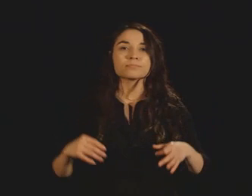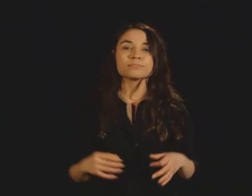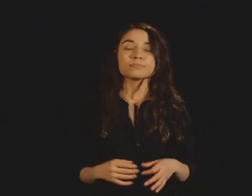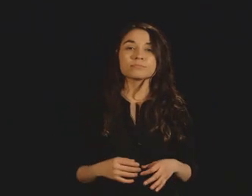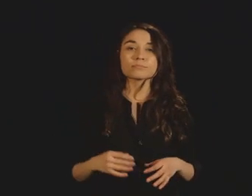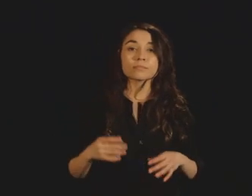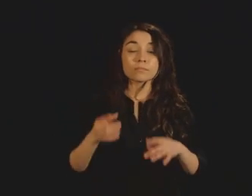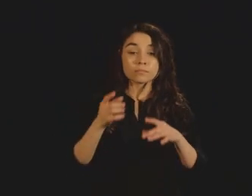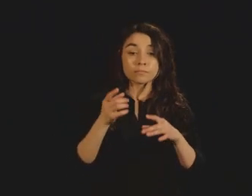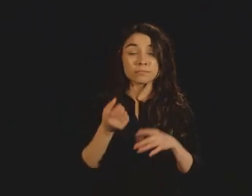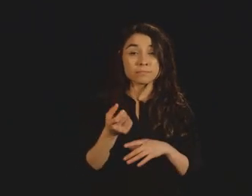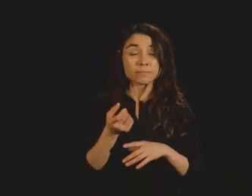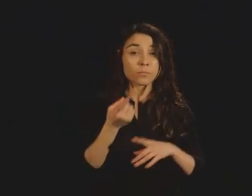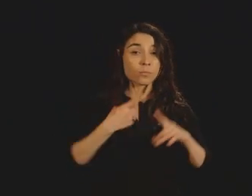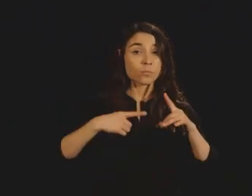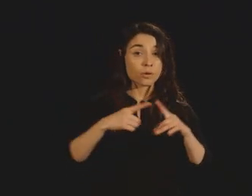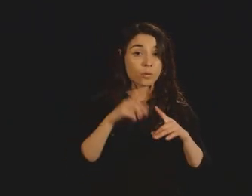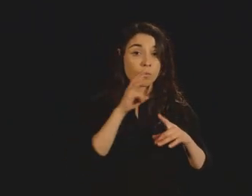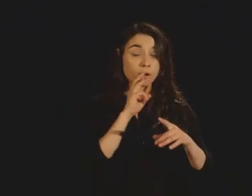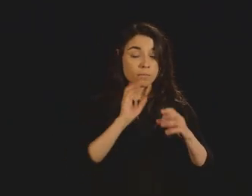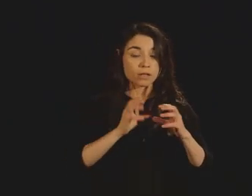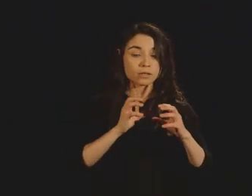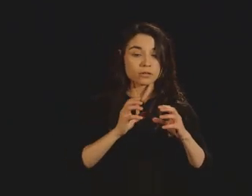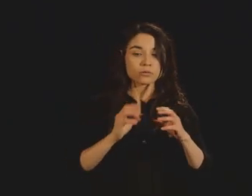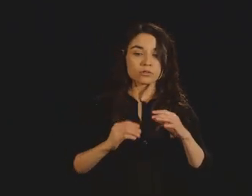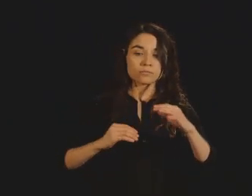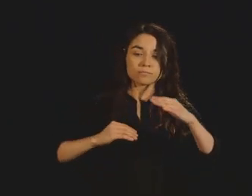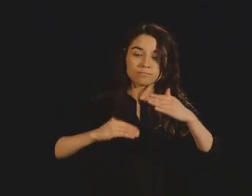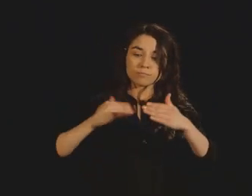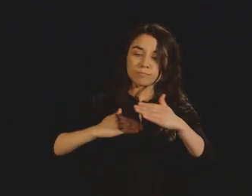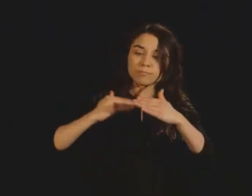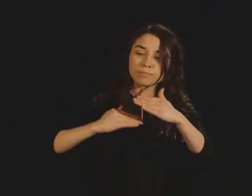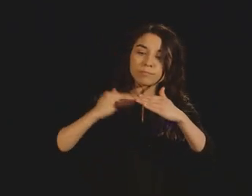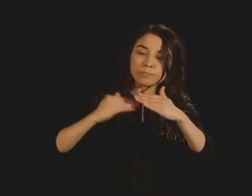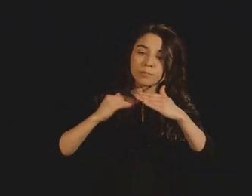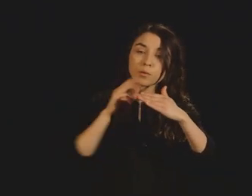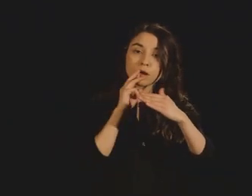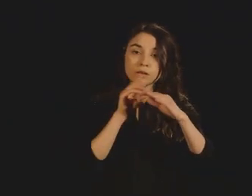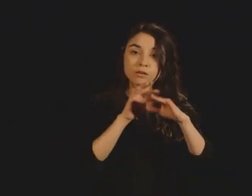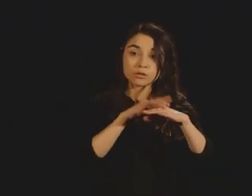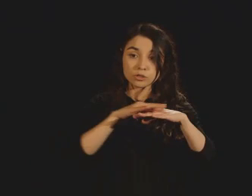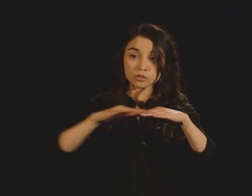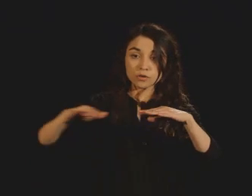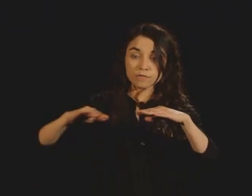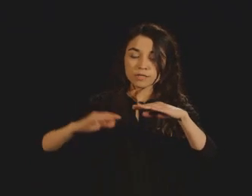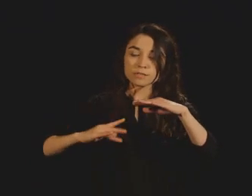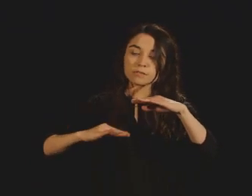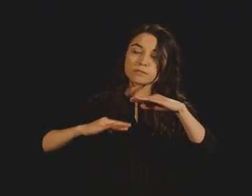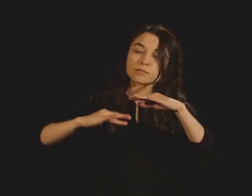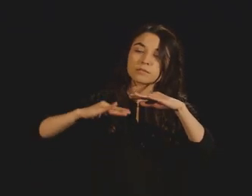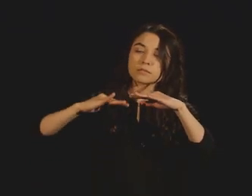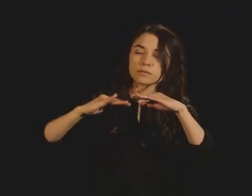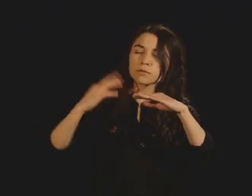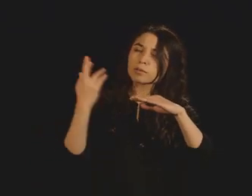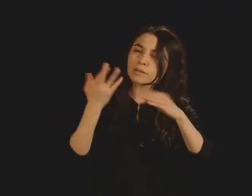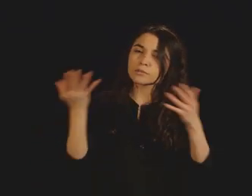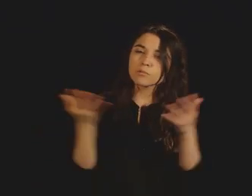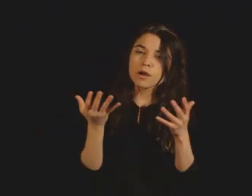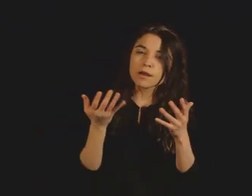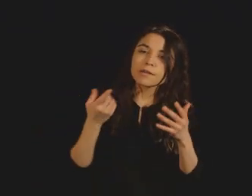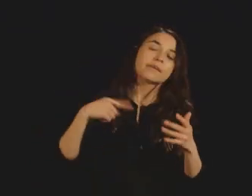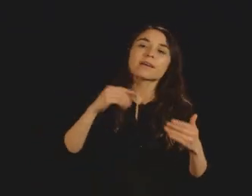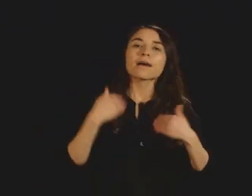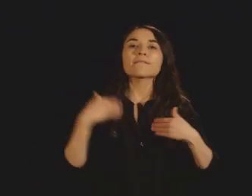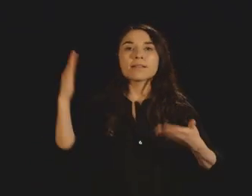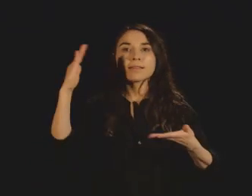molecules then get closer to the air, as they go to the surface, they actually find they have less dance partners. So they get kind of stressed out.